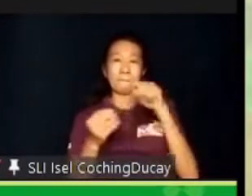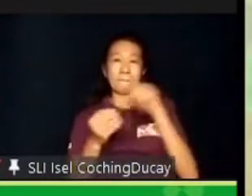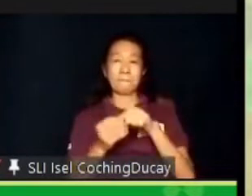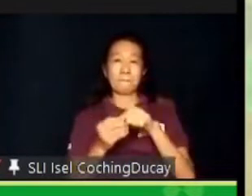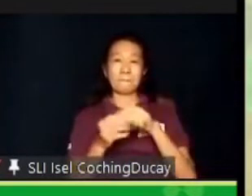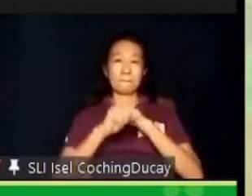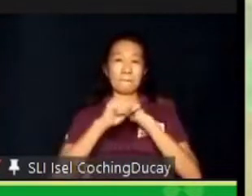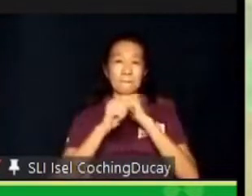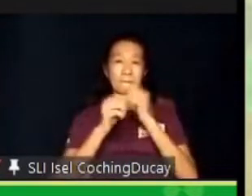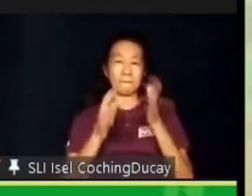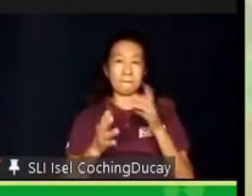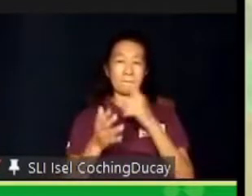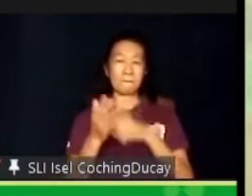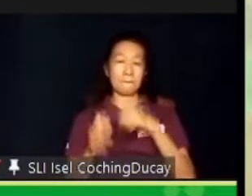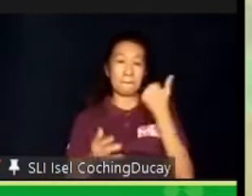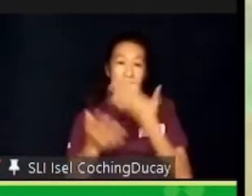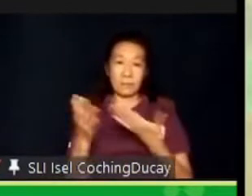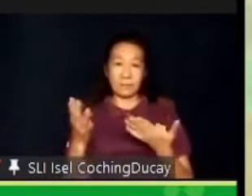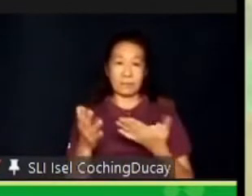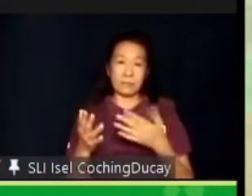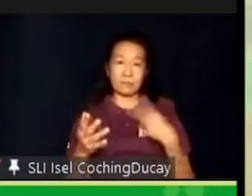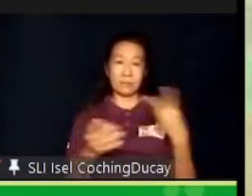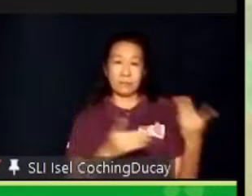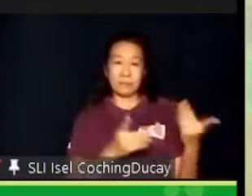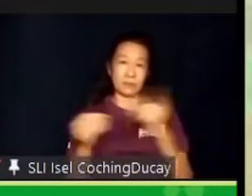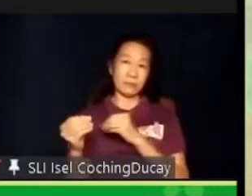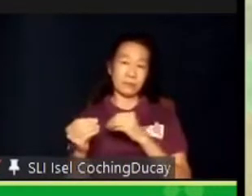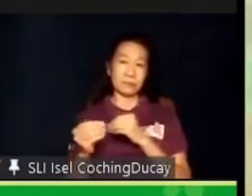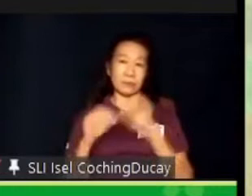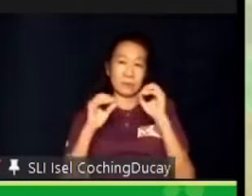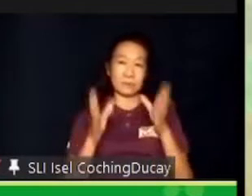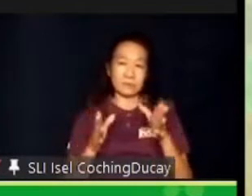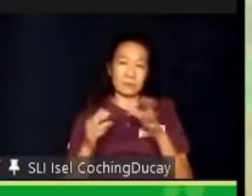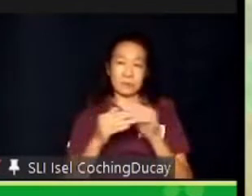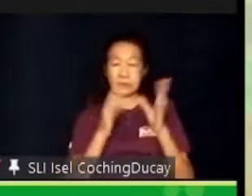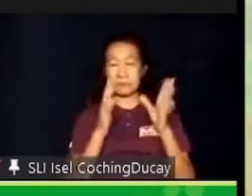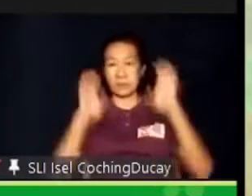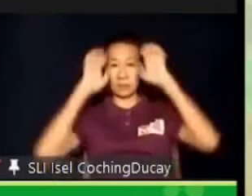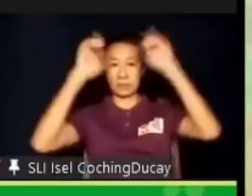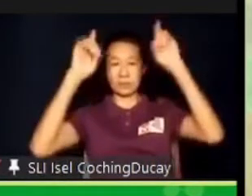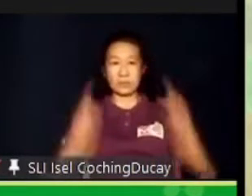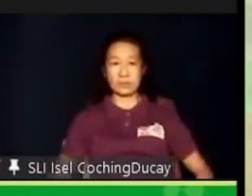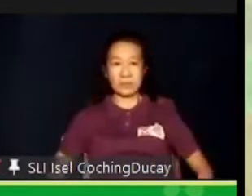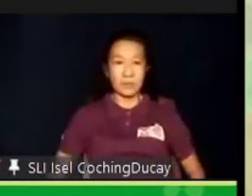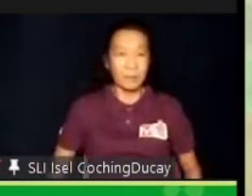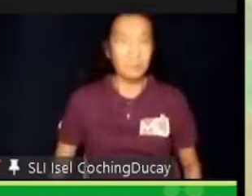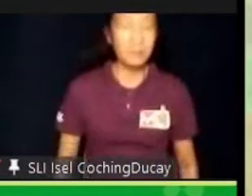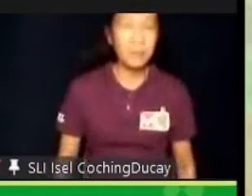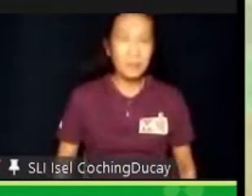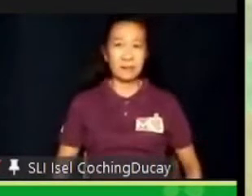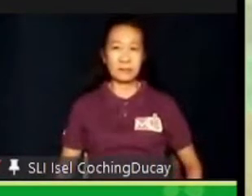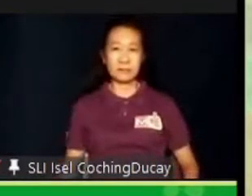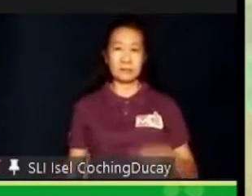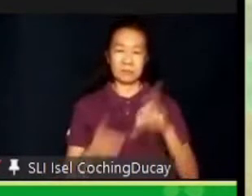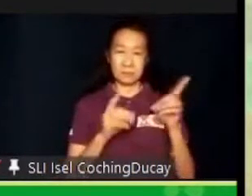advocacy. But what other things do we do? Teacher says, it's actually head of our education committee. And we are